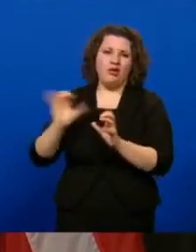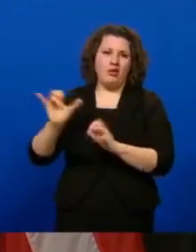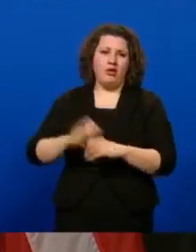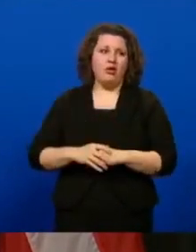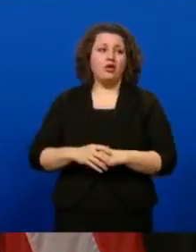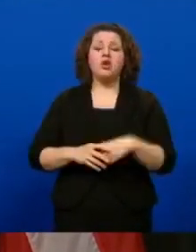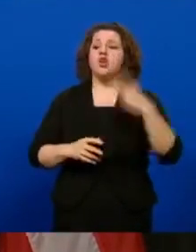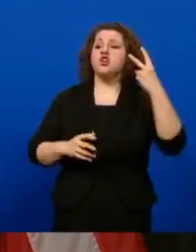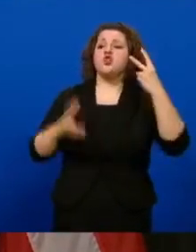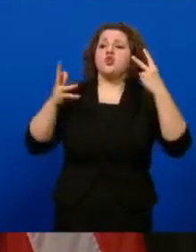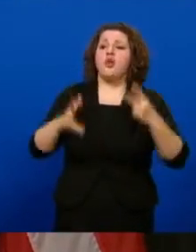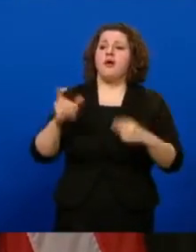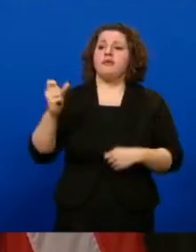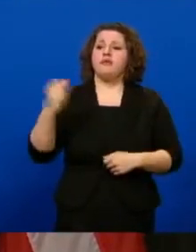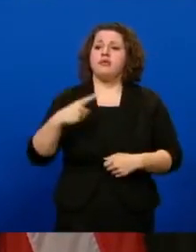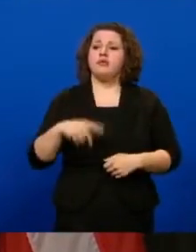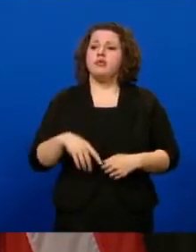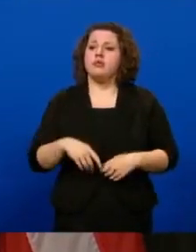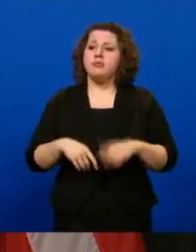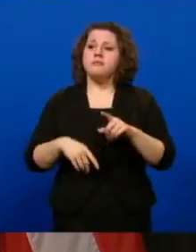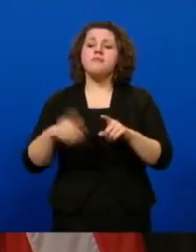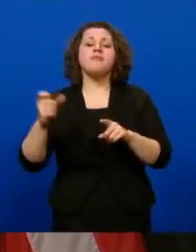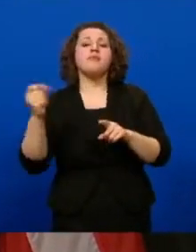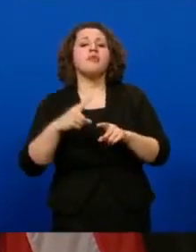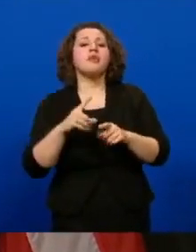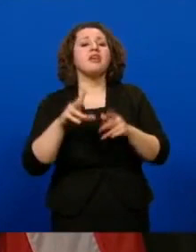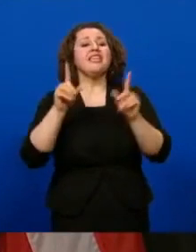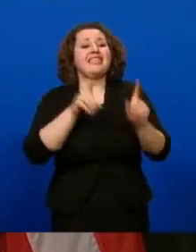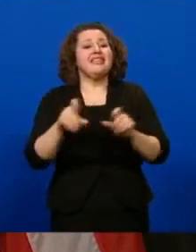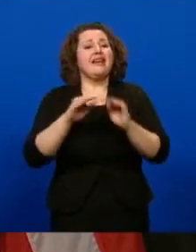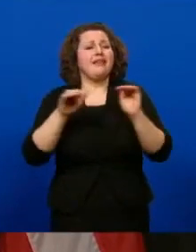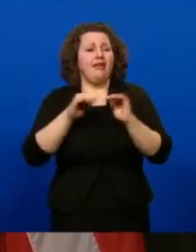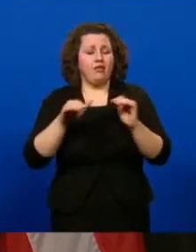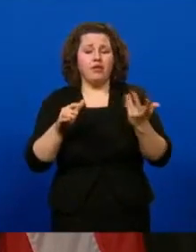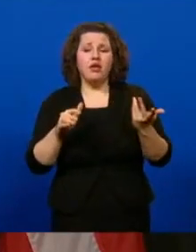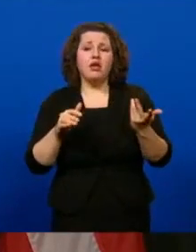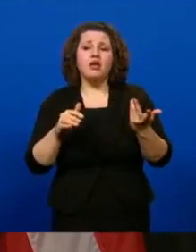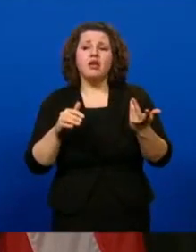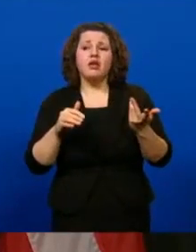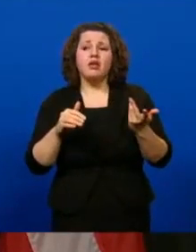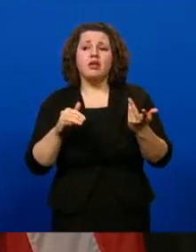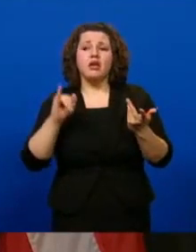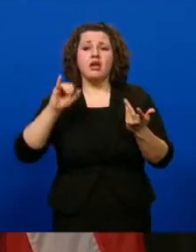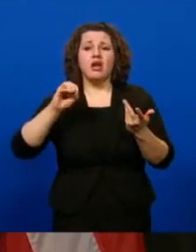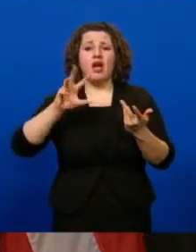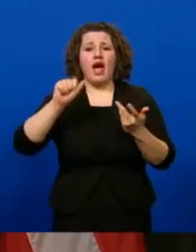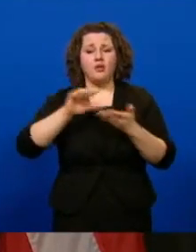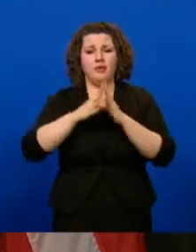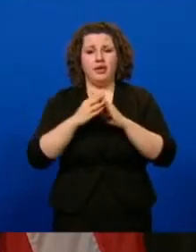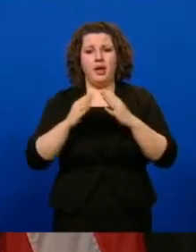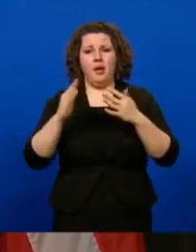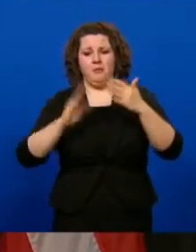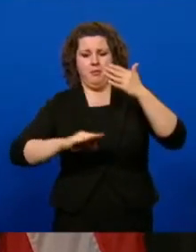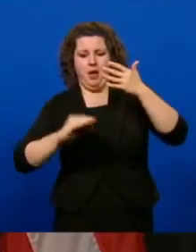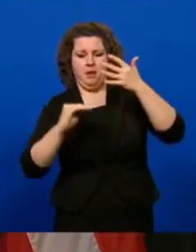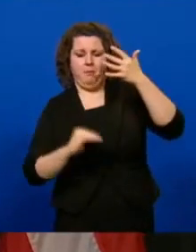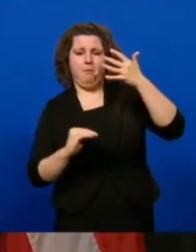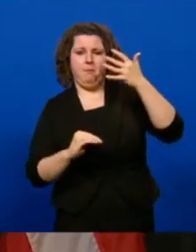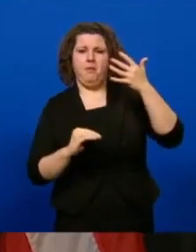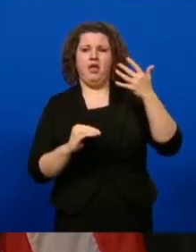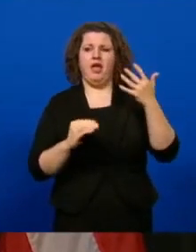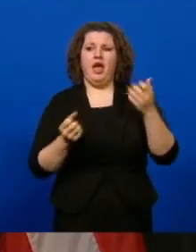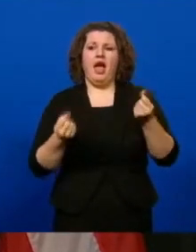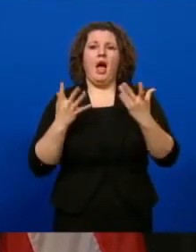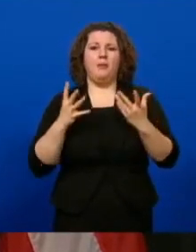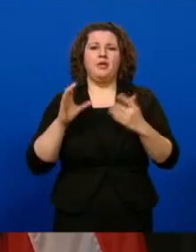you tell me anything that need? About testing levels, Governor, Iowa has fallen into the bottom tier of states in terms of the number of